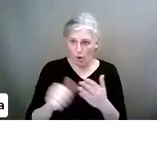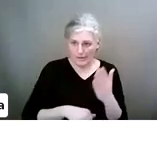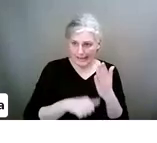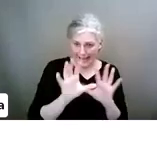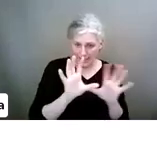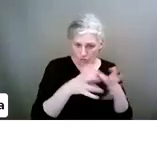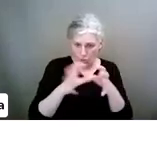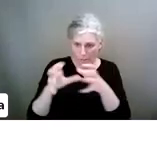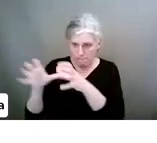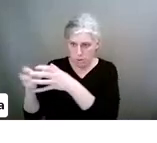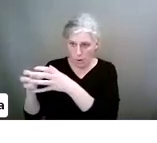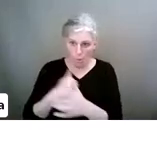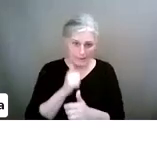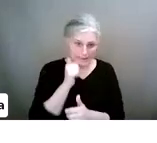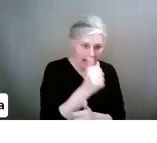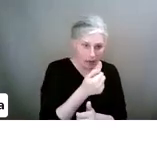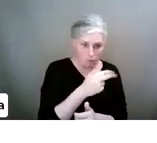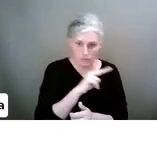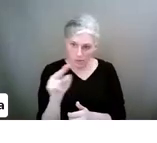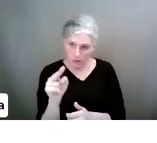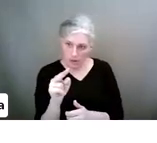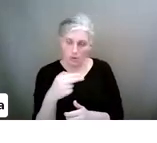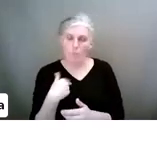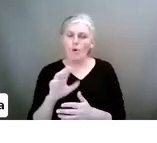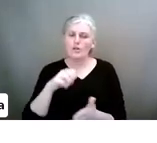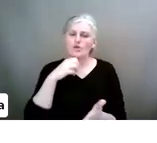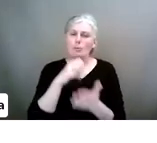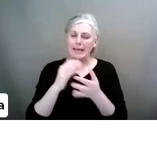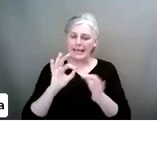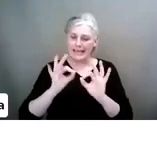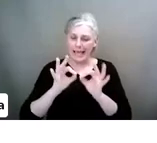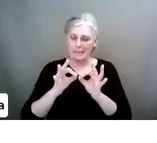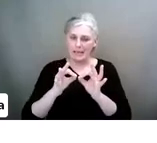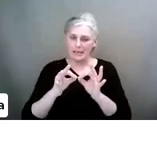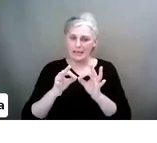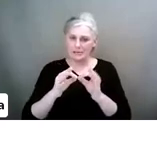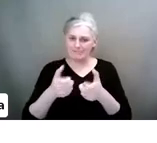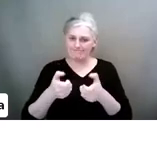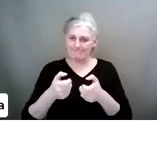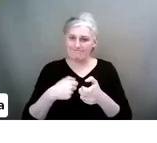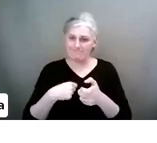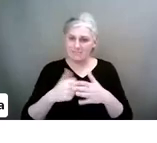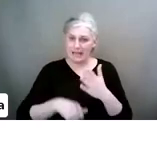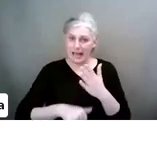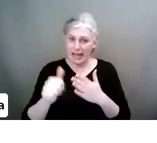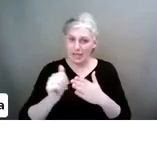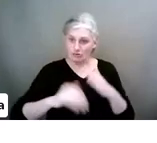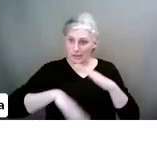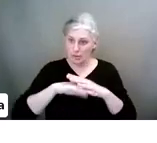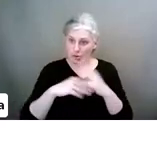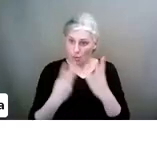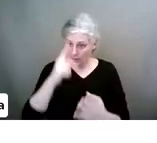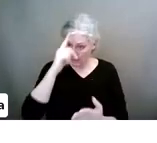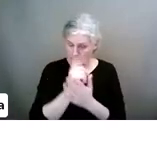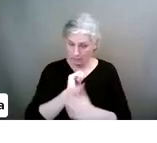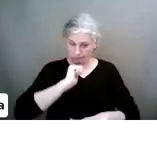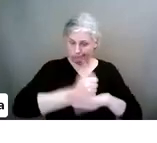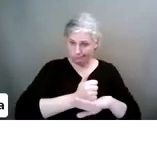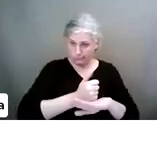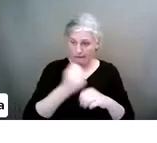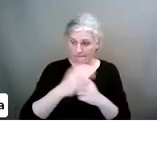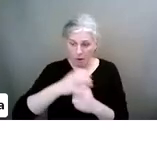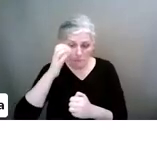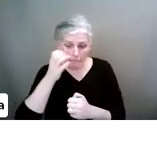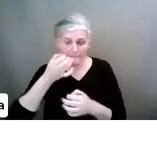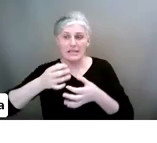So what is the European gaming age restriction that you want to put? For movies, for